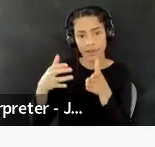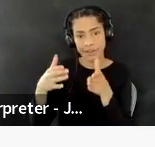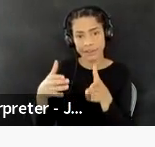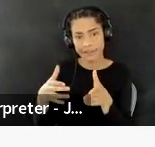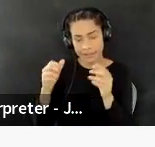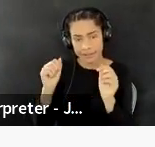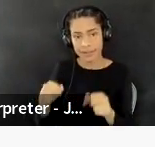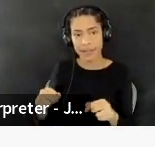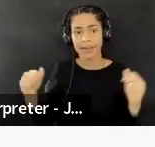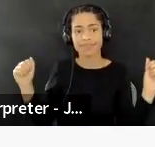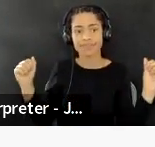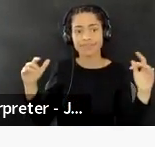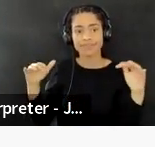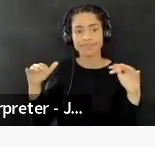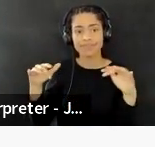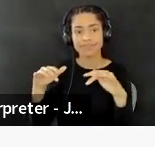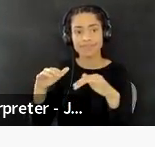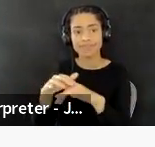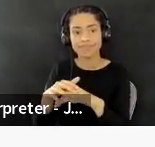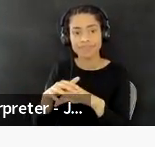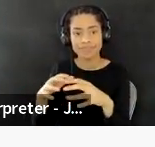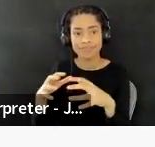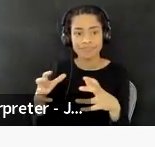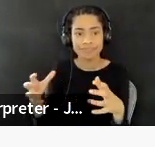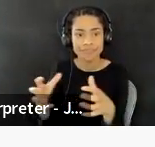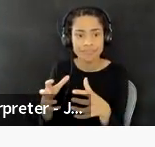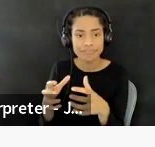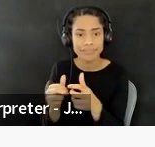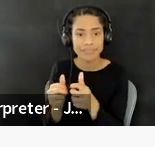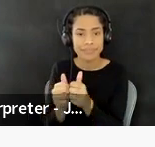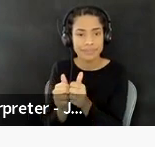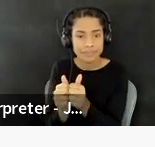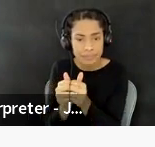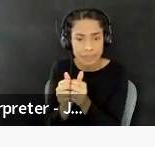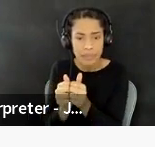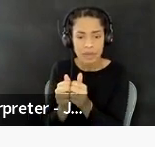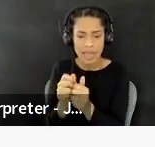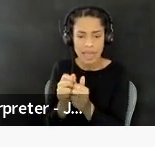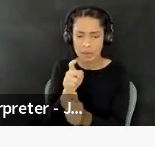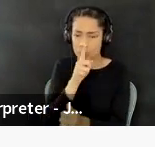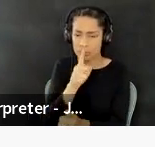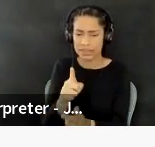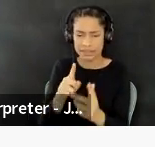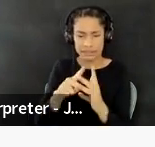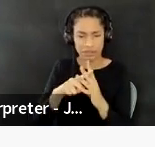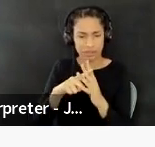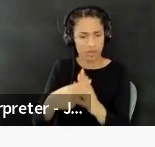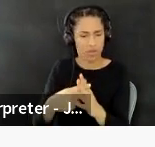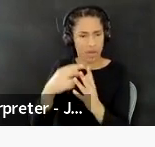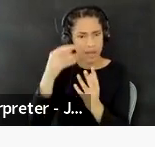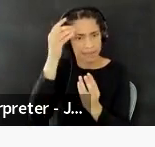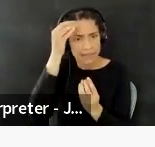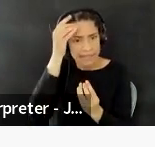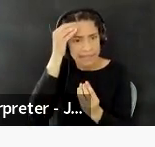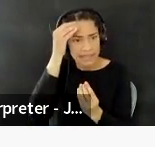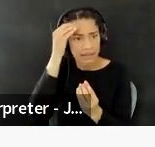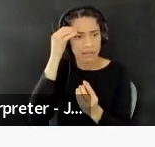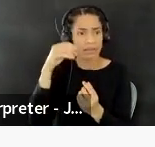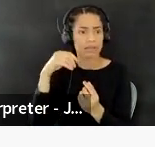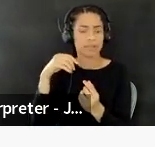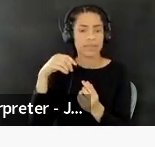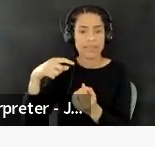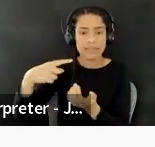together to actually start really critically thinking about and discussing, um,